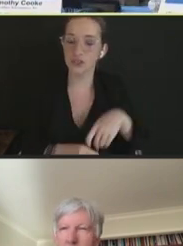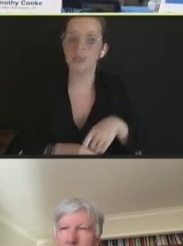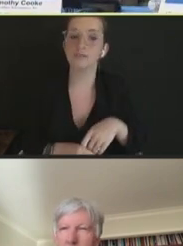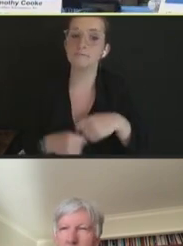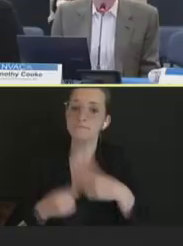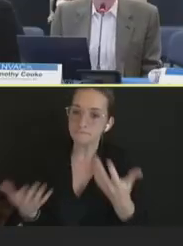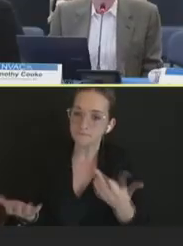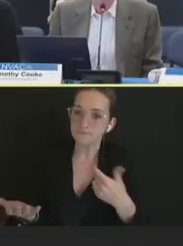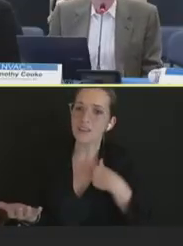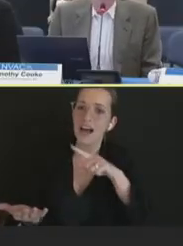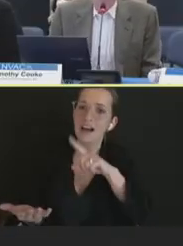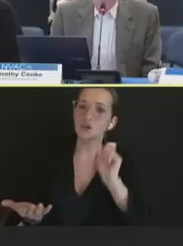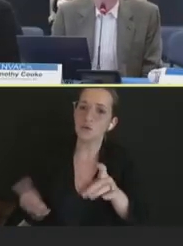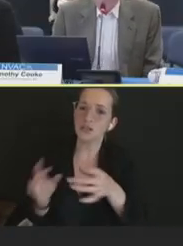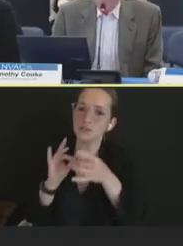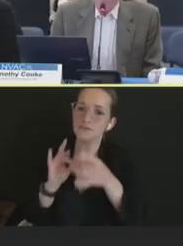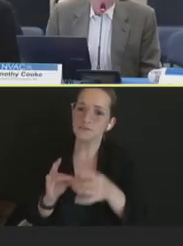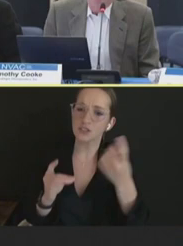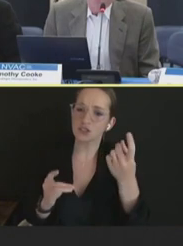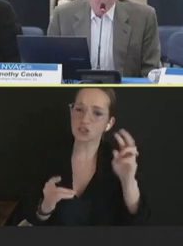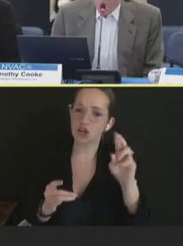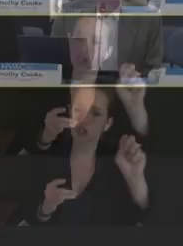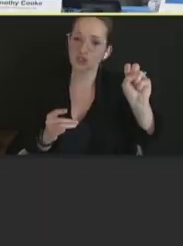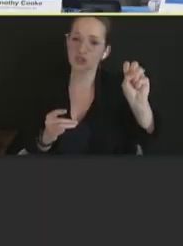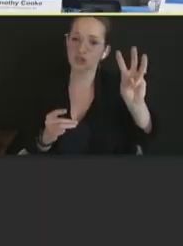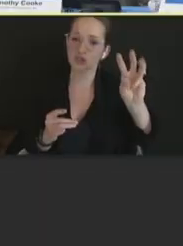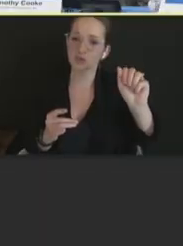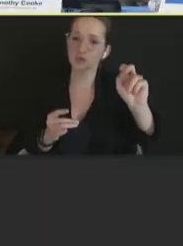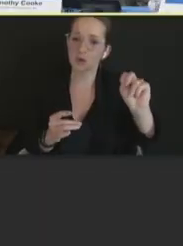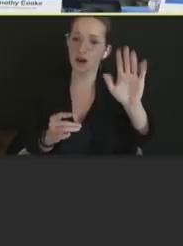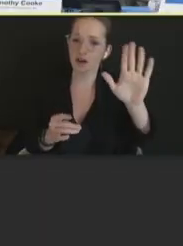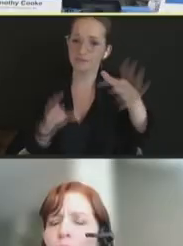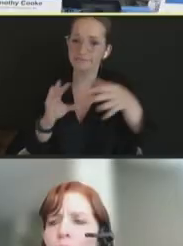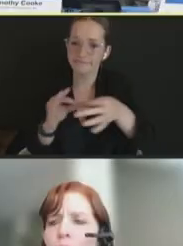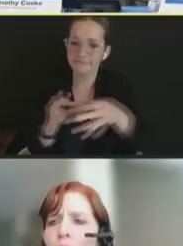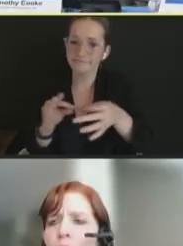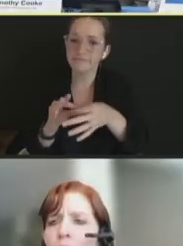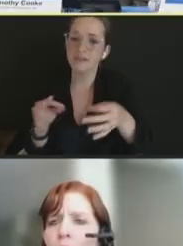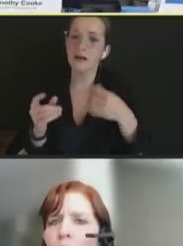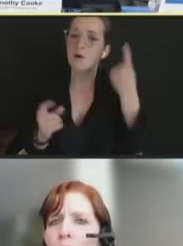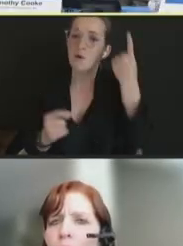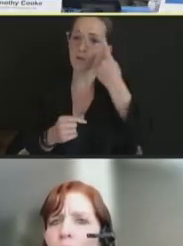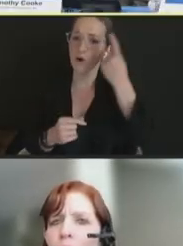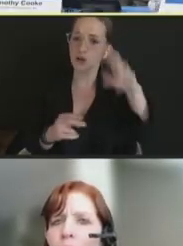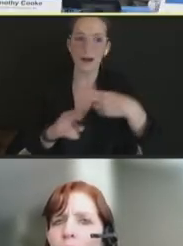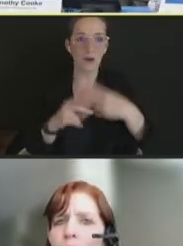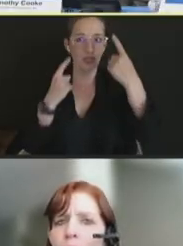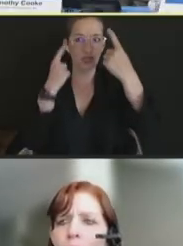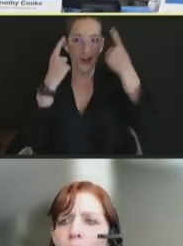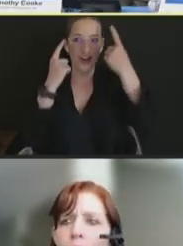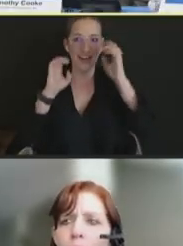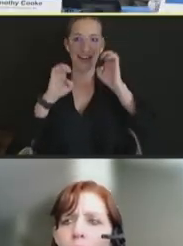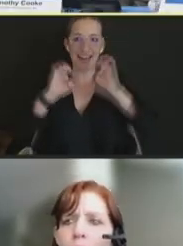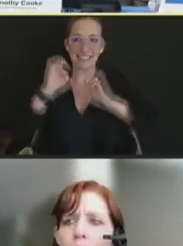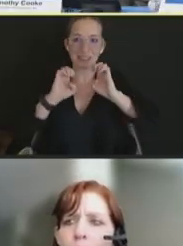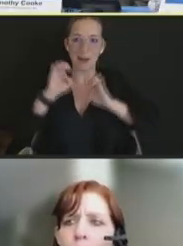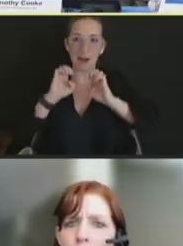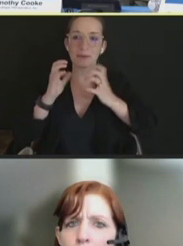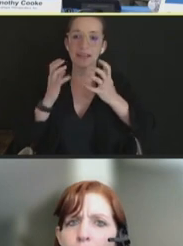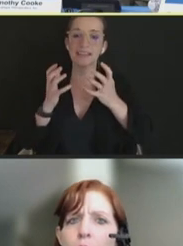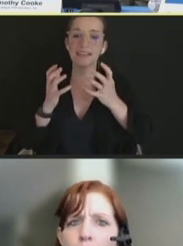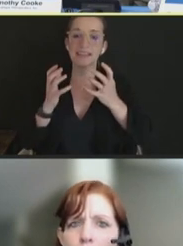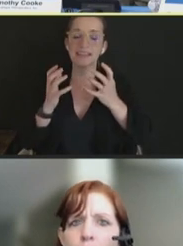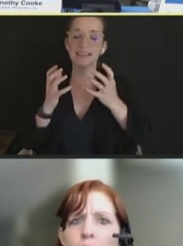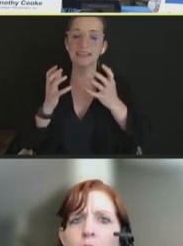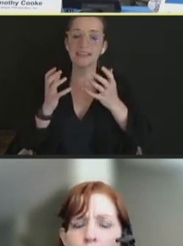Dr. Swan's talk, but I just wondered about a thought experiment where instead of the mRNA COVID vaccines